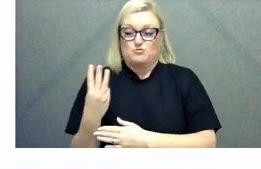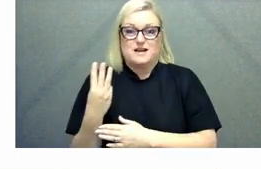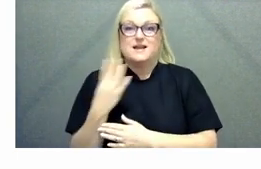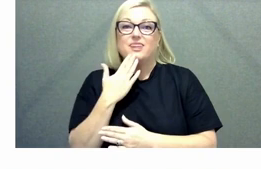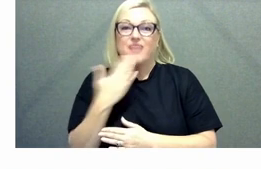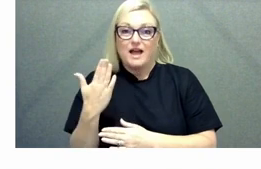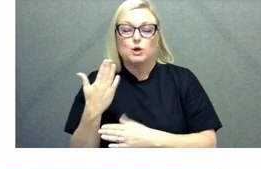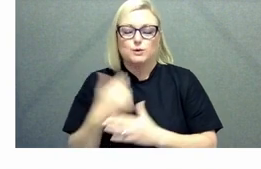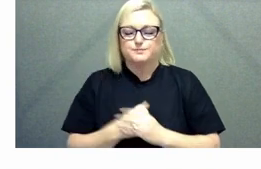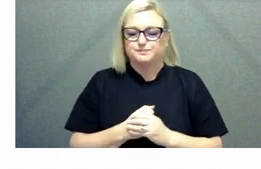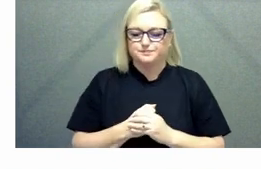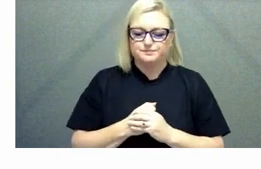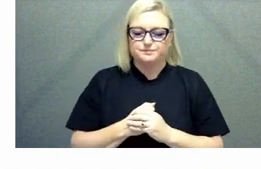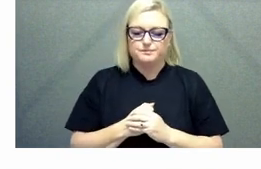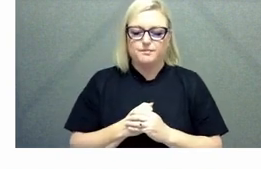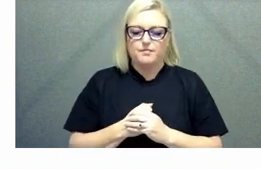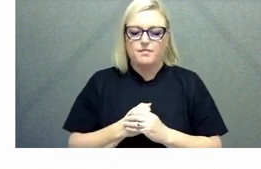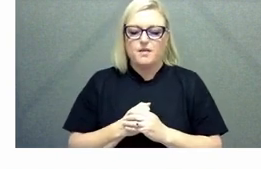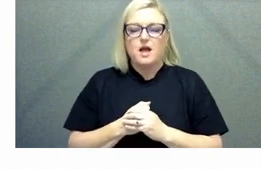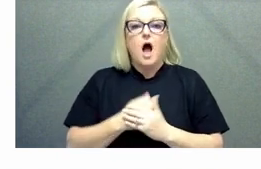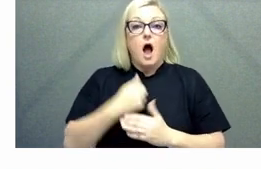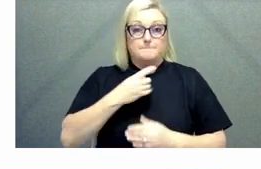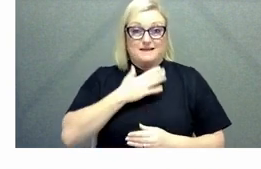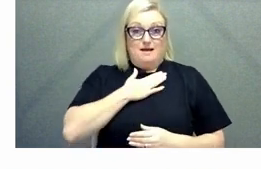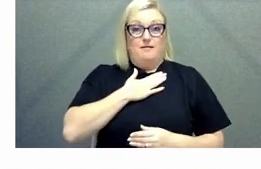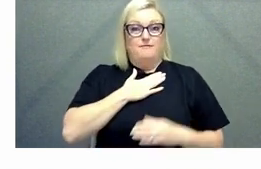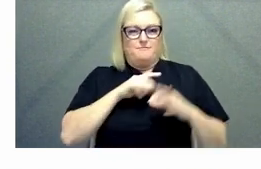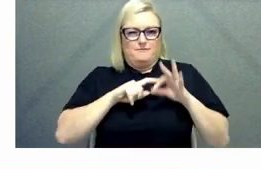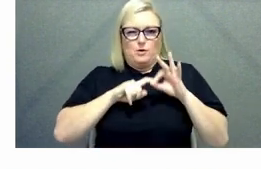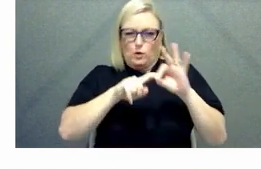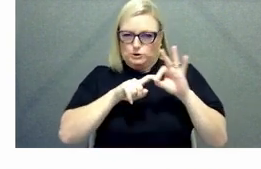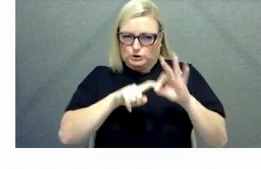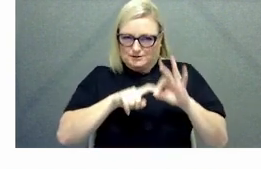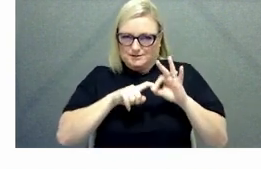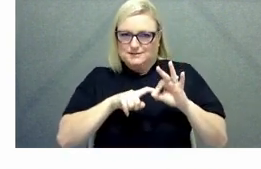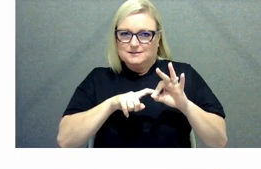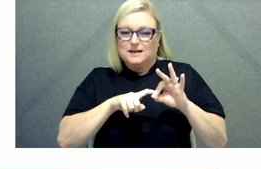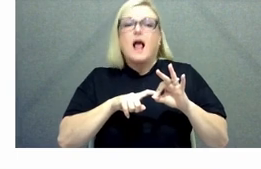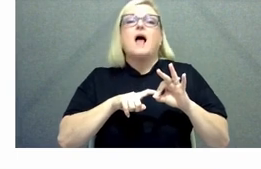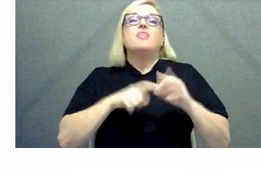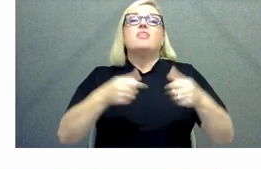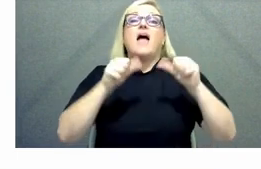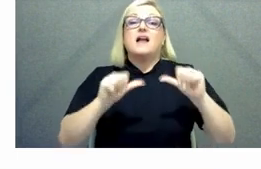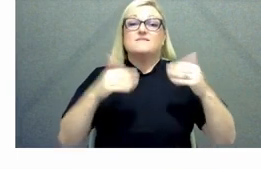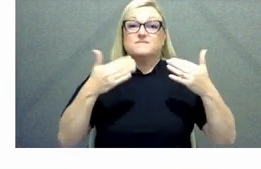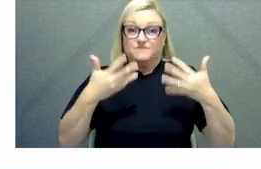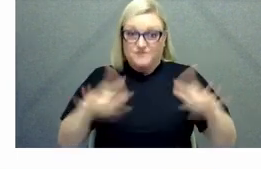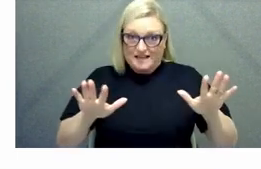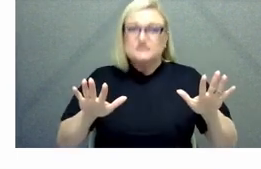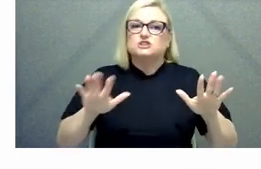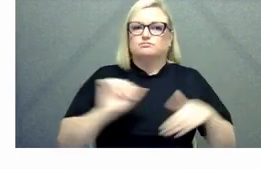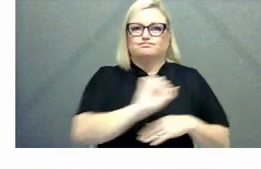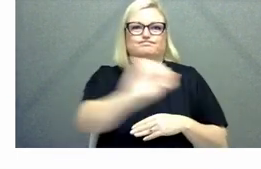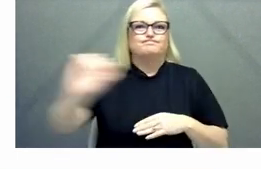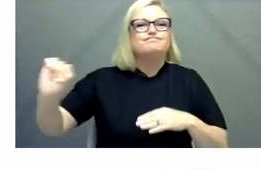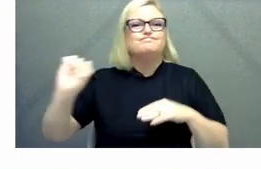couple of questions to start off uh the panel before we'll throw to questions which i'm sure are streaming in from the audience